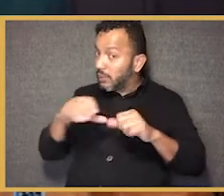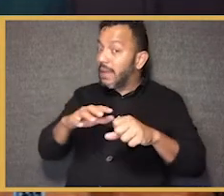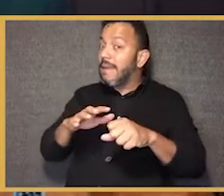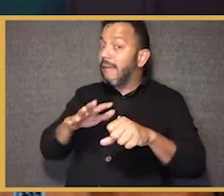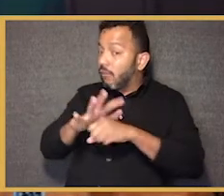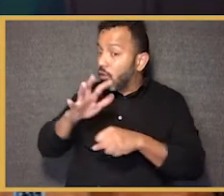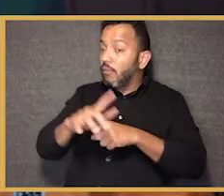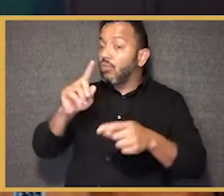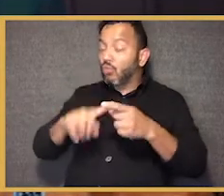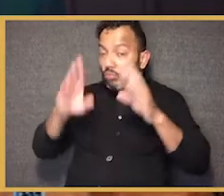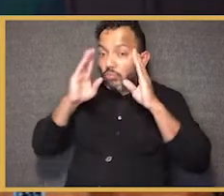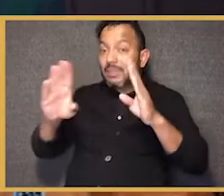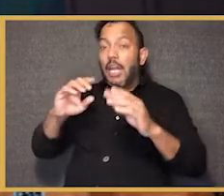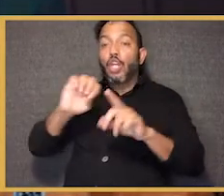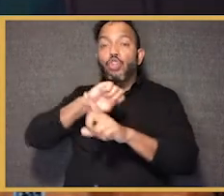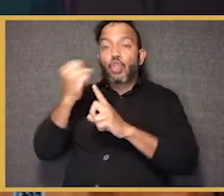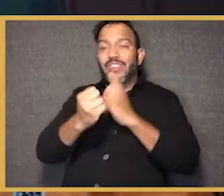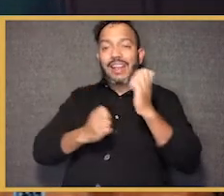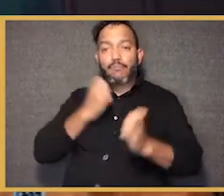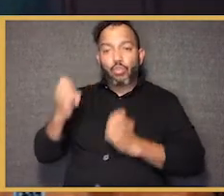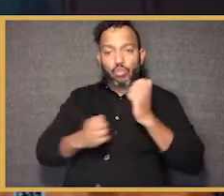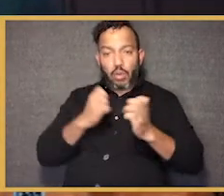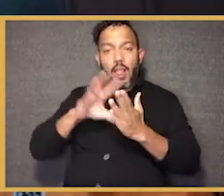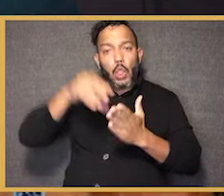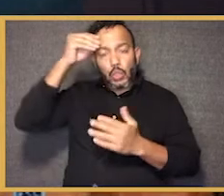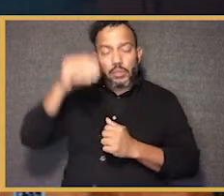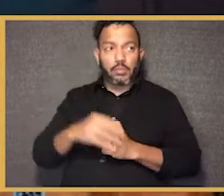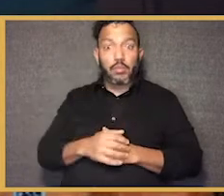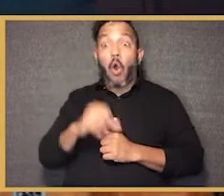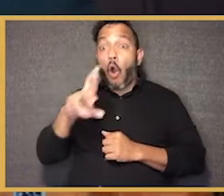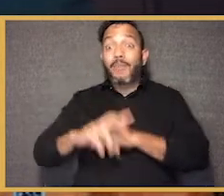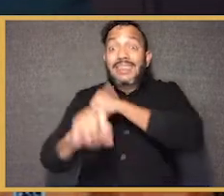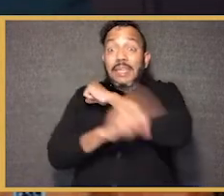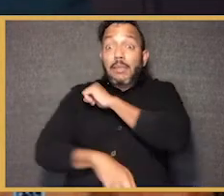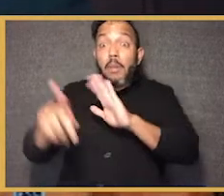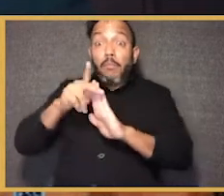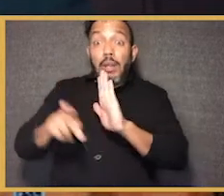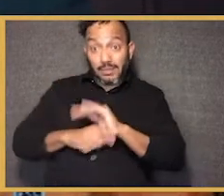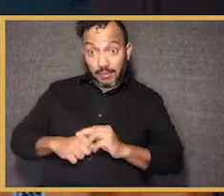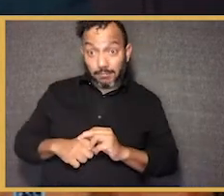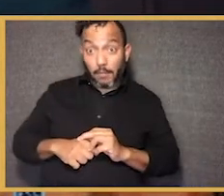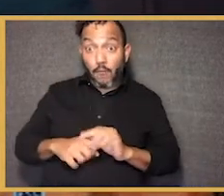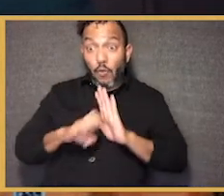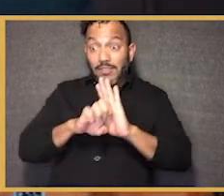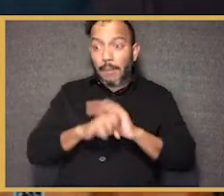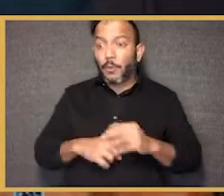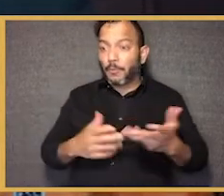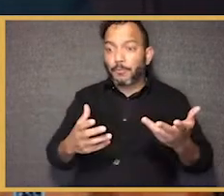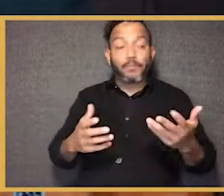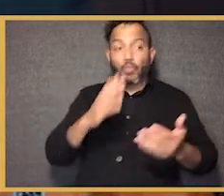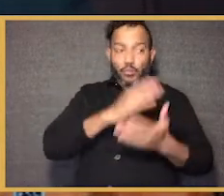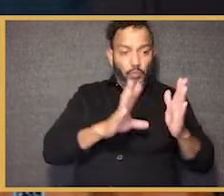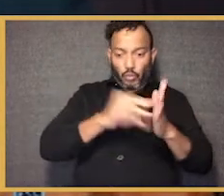enough to address their socio-emotional need. If we have disparate discipline policies where students of color are